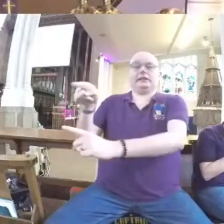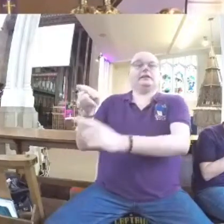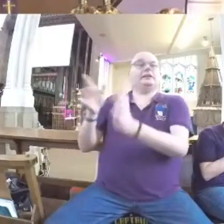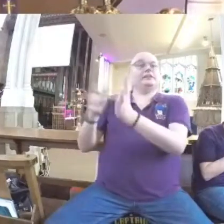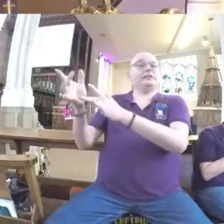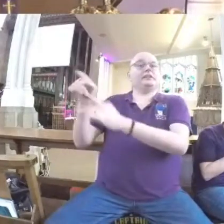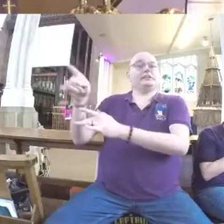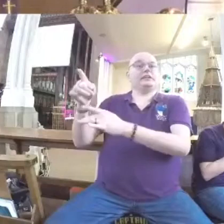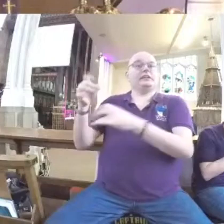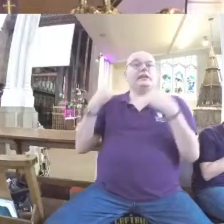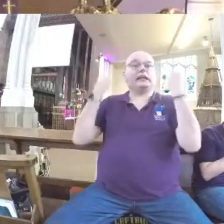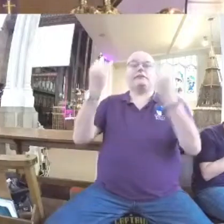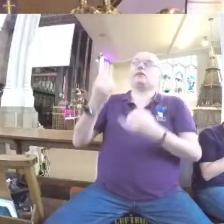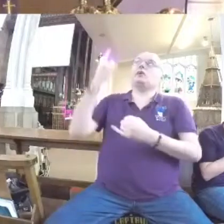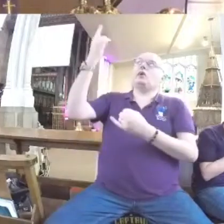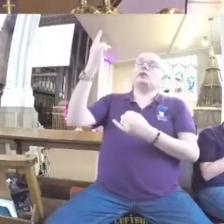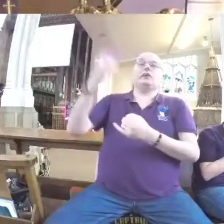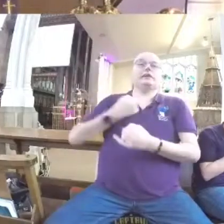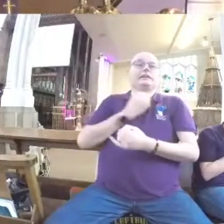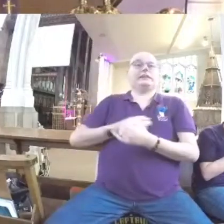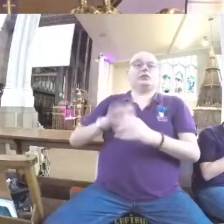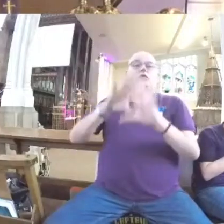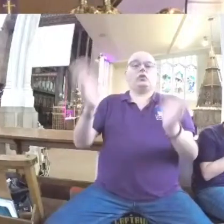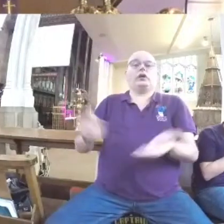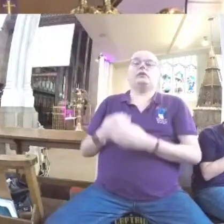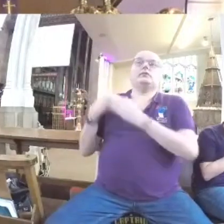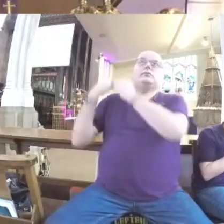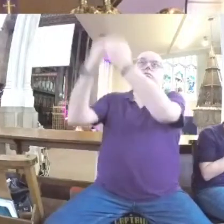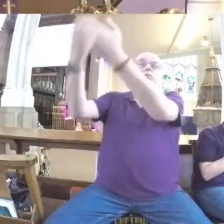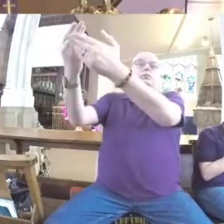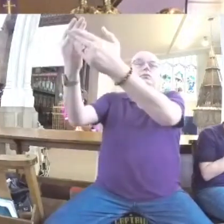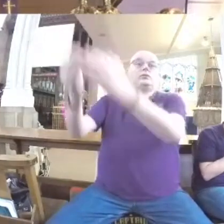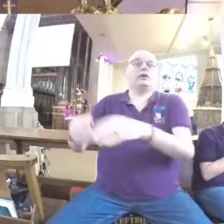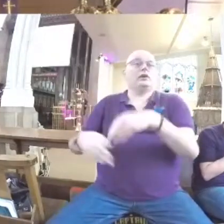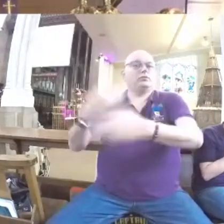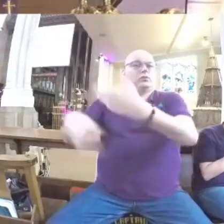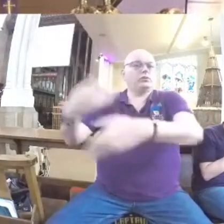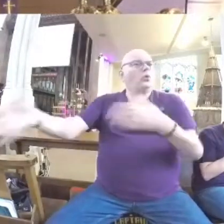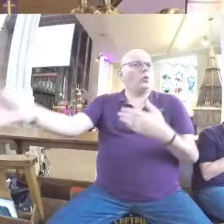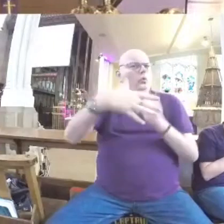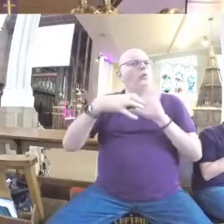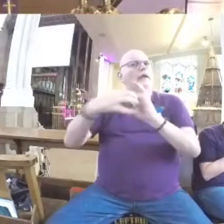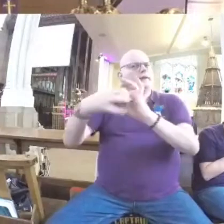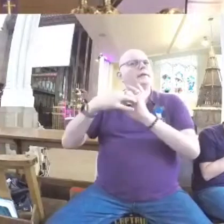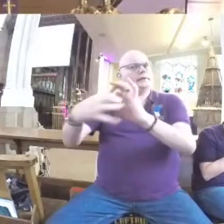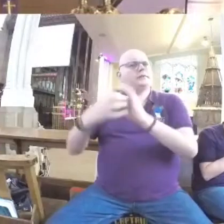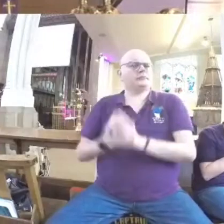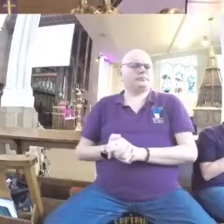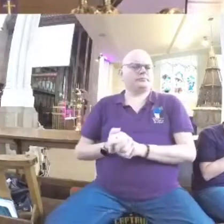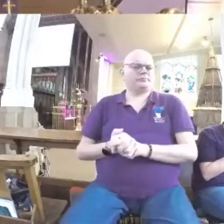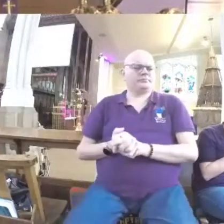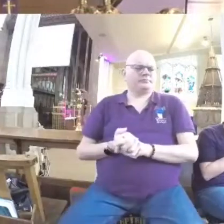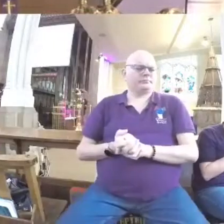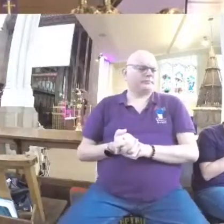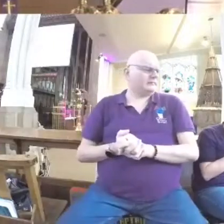foot of the cross where Jesus finally says, it is finished. Rahab's story is full of lessons that we can help us in